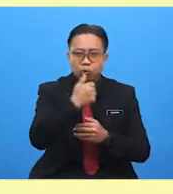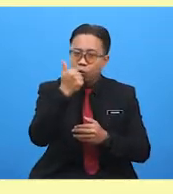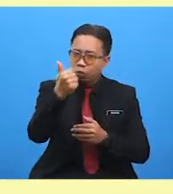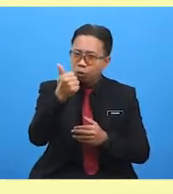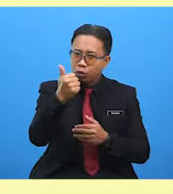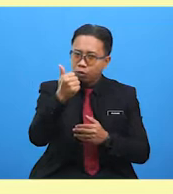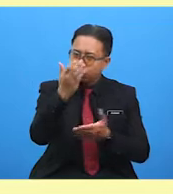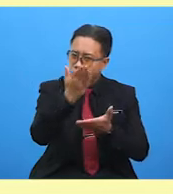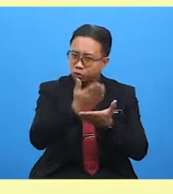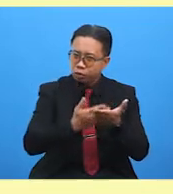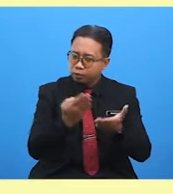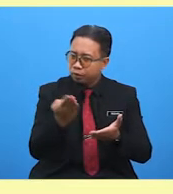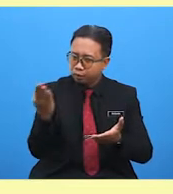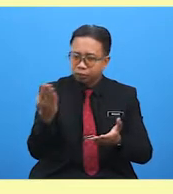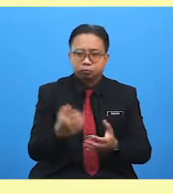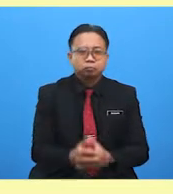something?